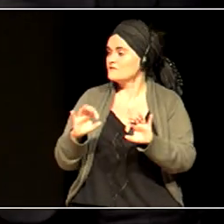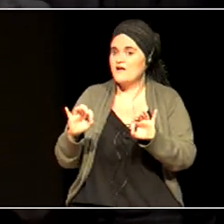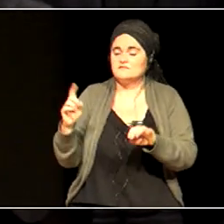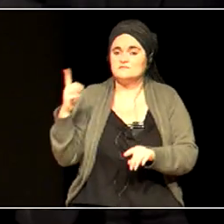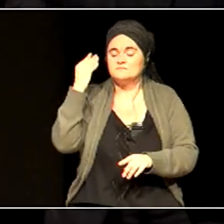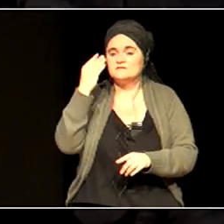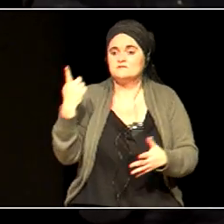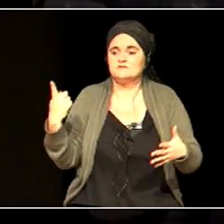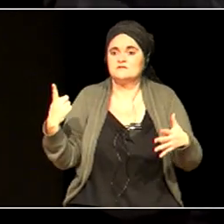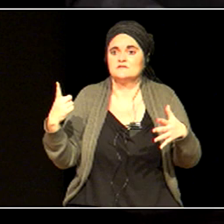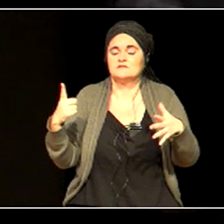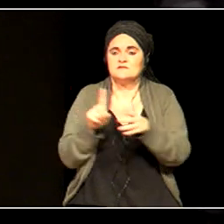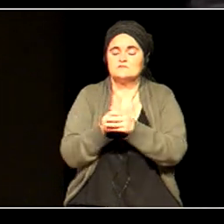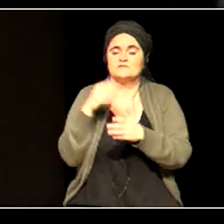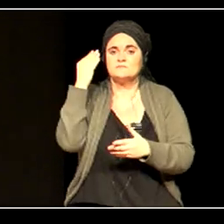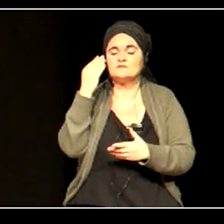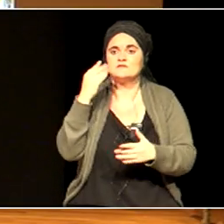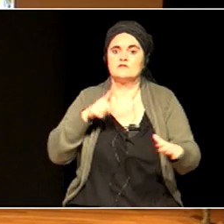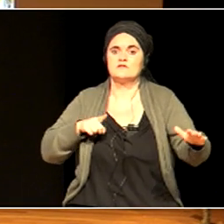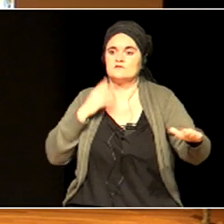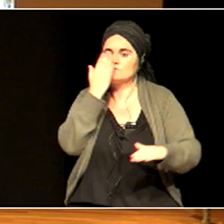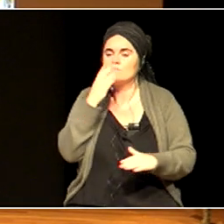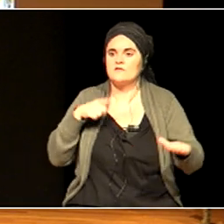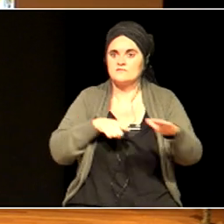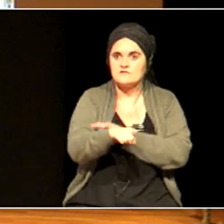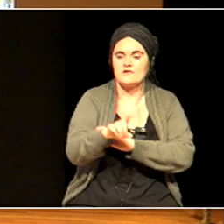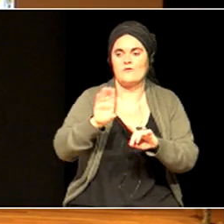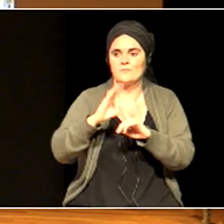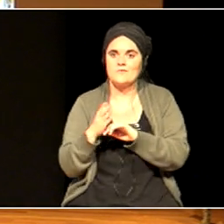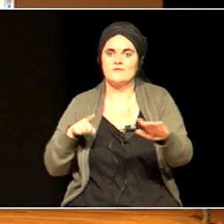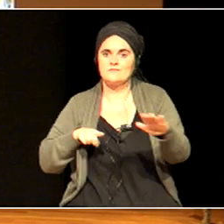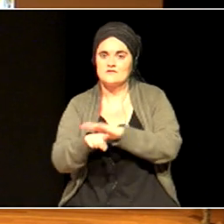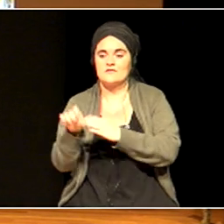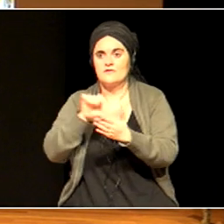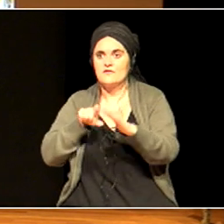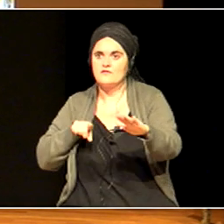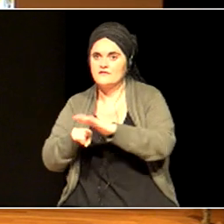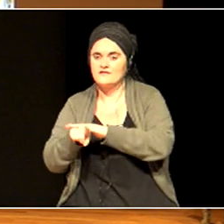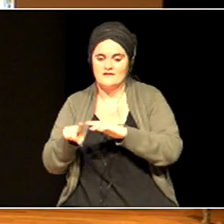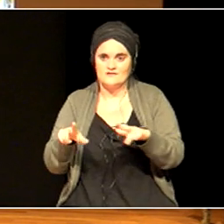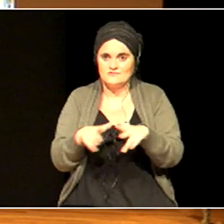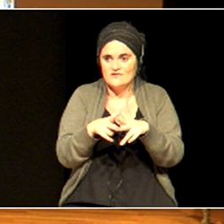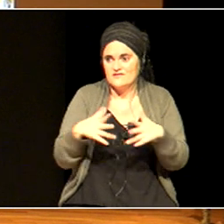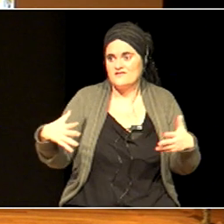the community, the city, our societies for everybody.